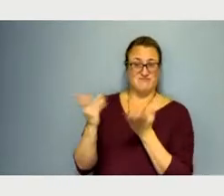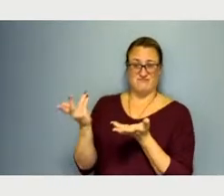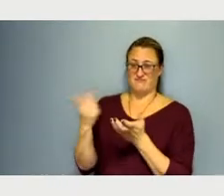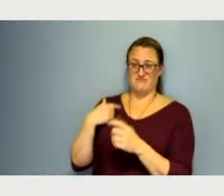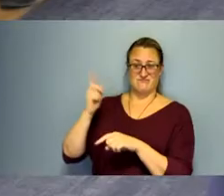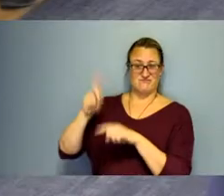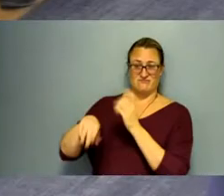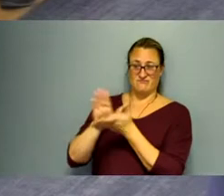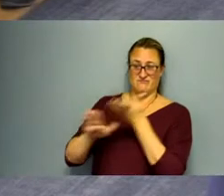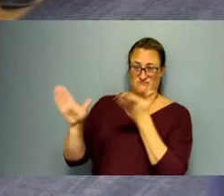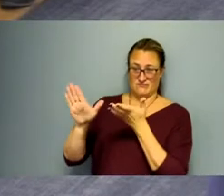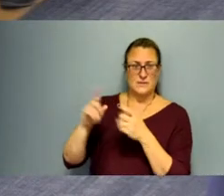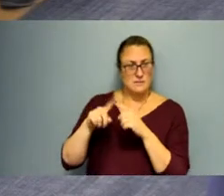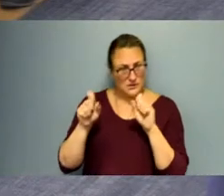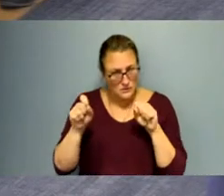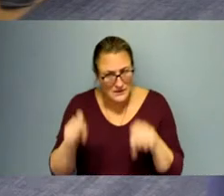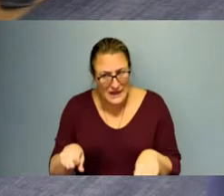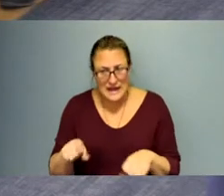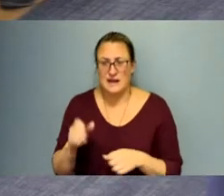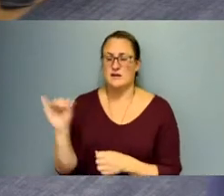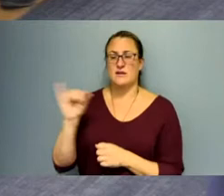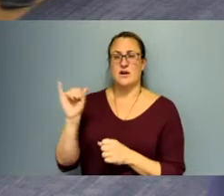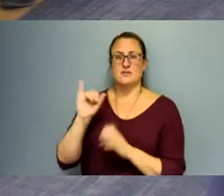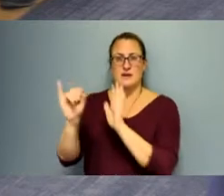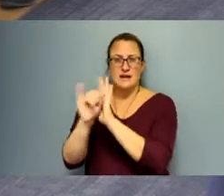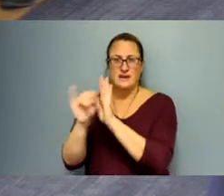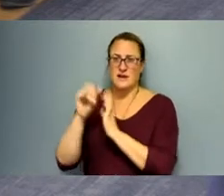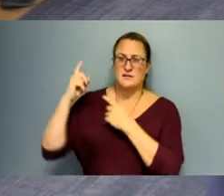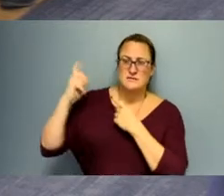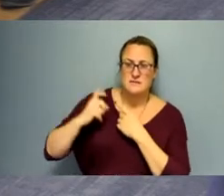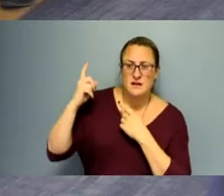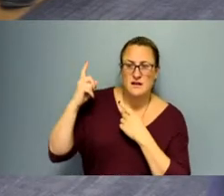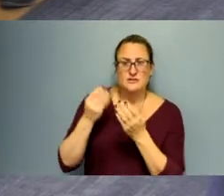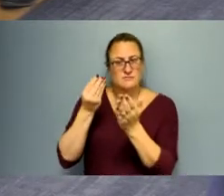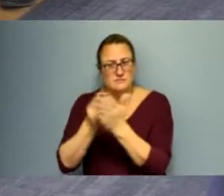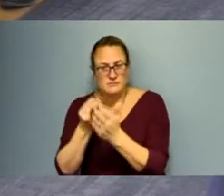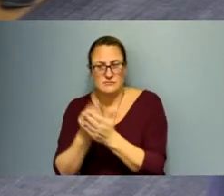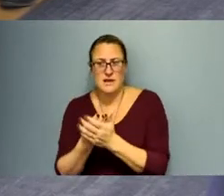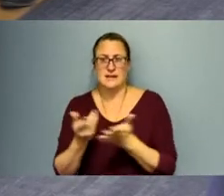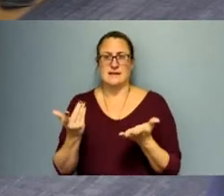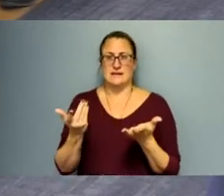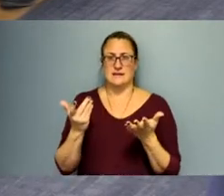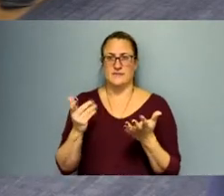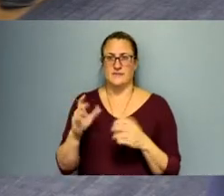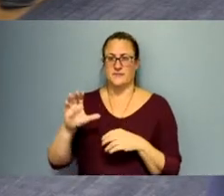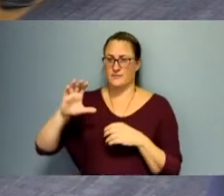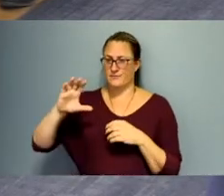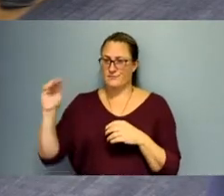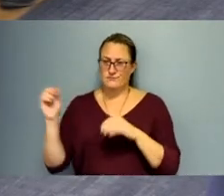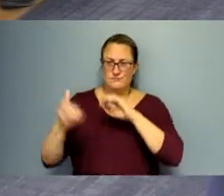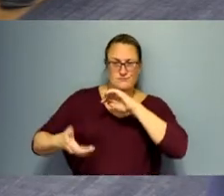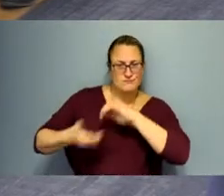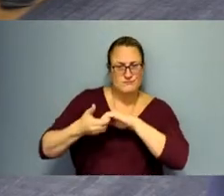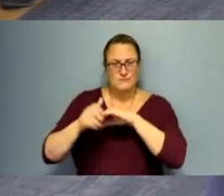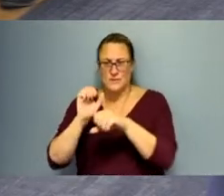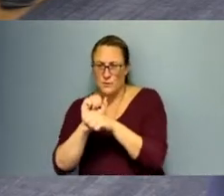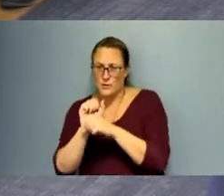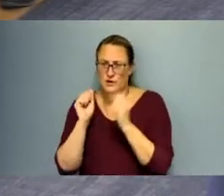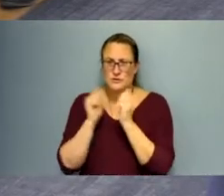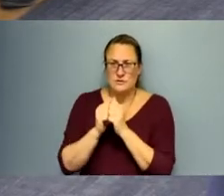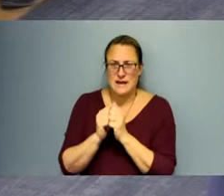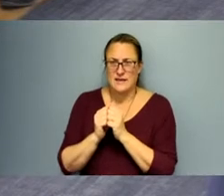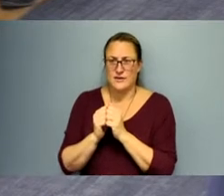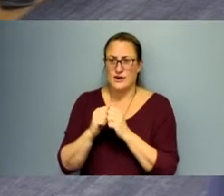and scholarships to make sure that financing a college degree is not a barrier. Co-branding and collaborating and informing the county about